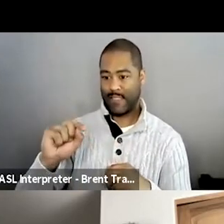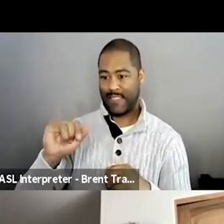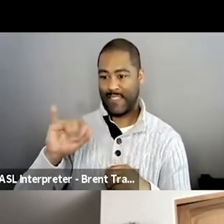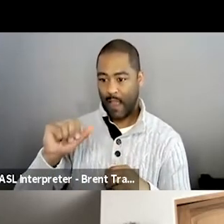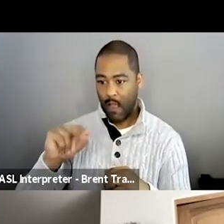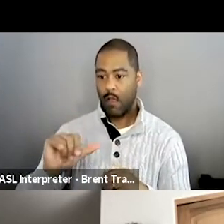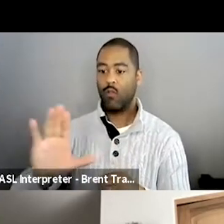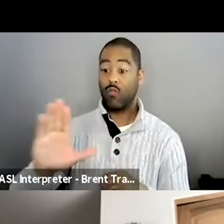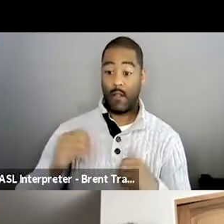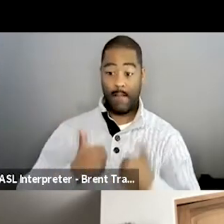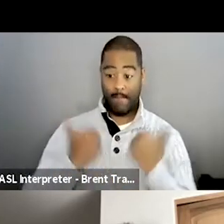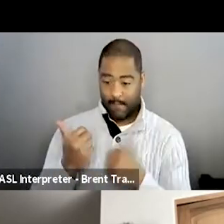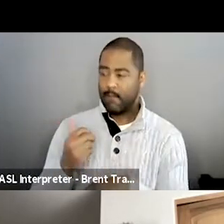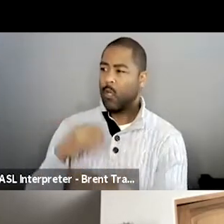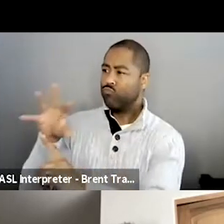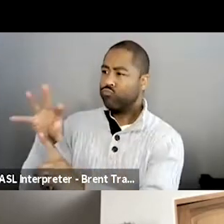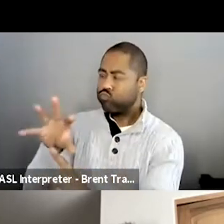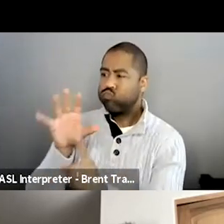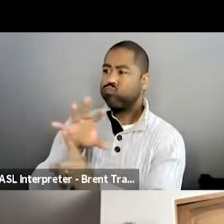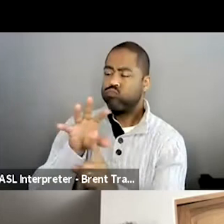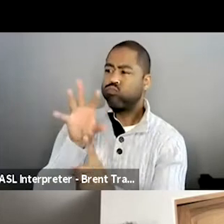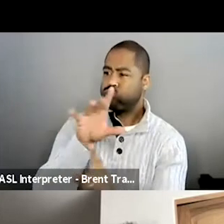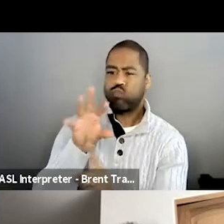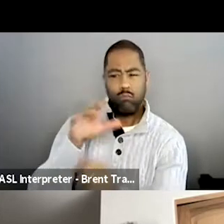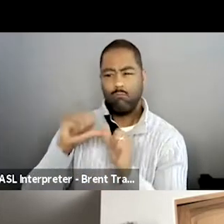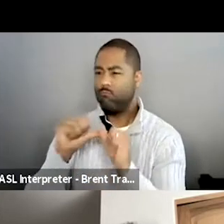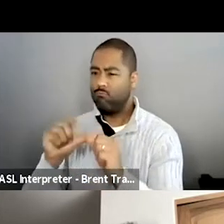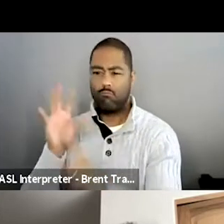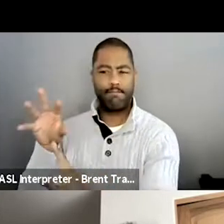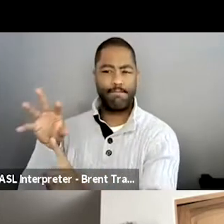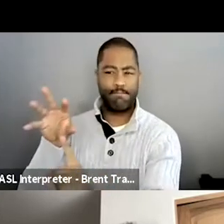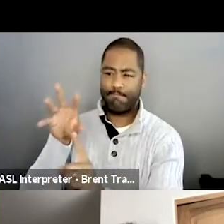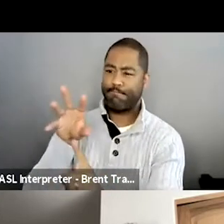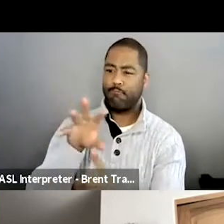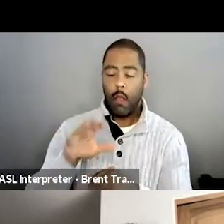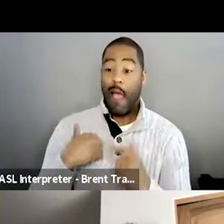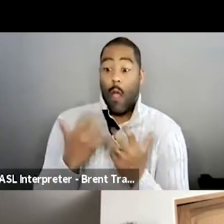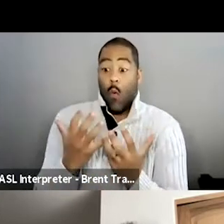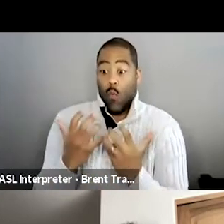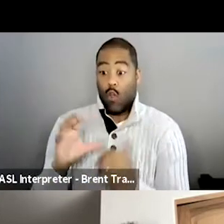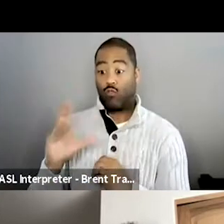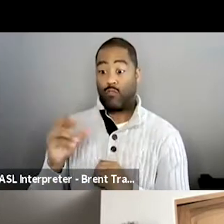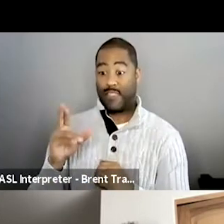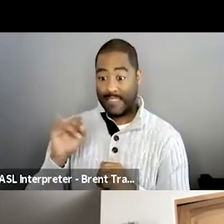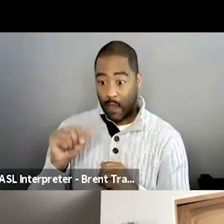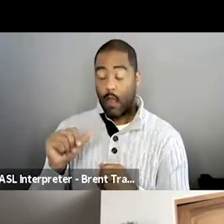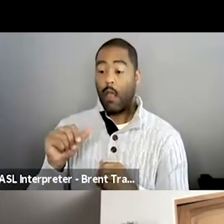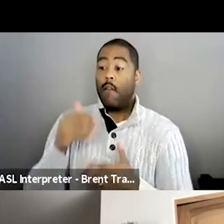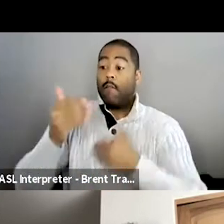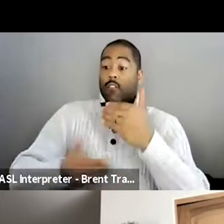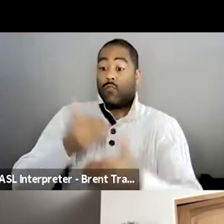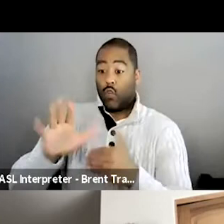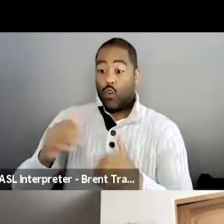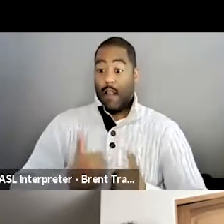through most of it, I kind of felt like, boy, I'd love to see Christina get to this place where she makes these realizations in her life and